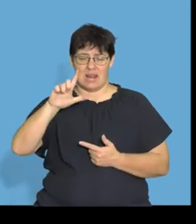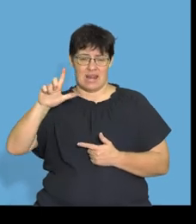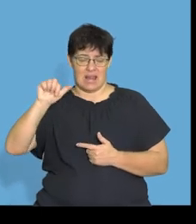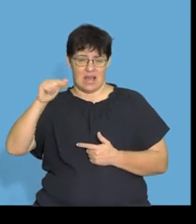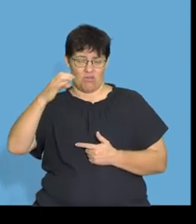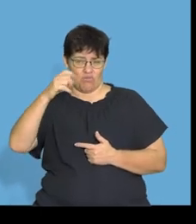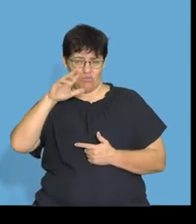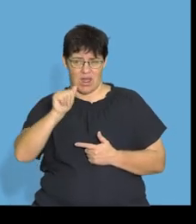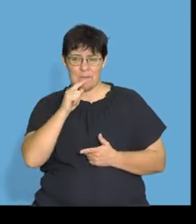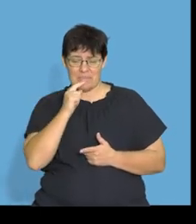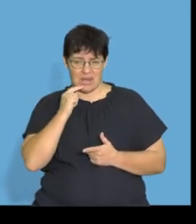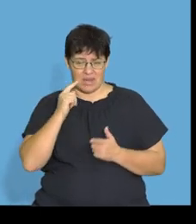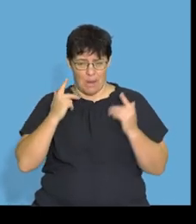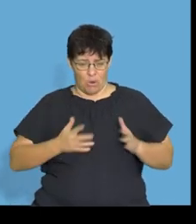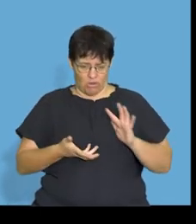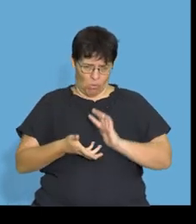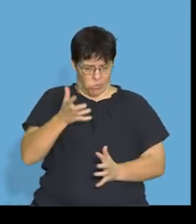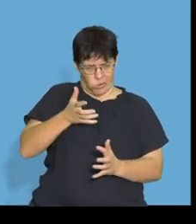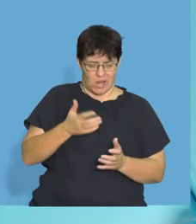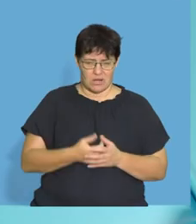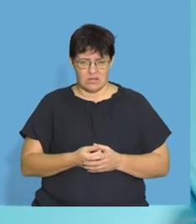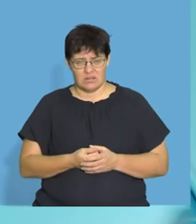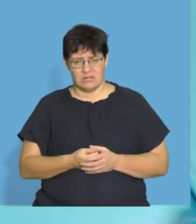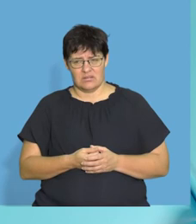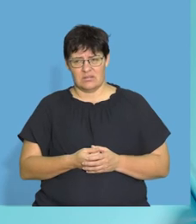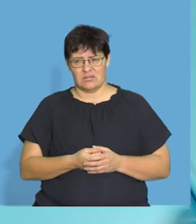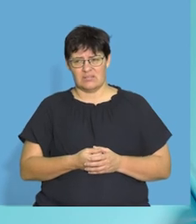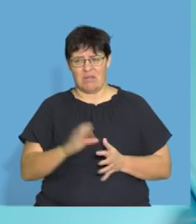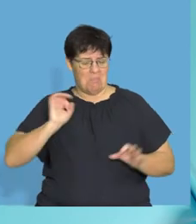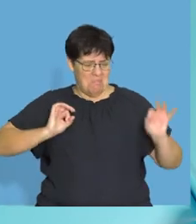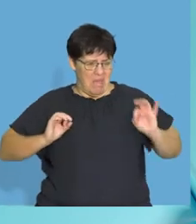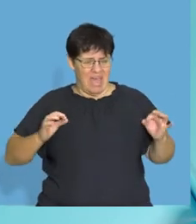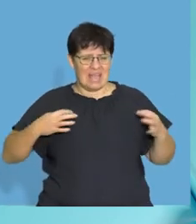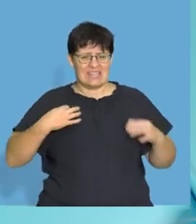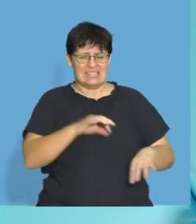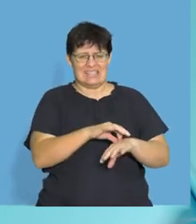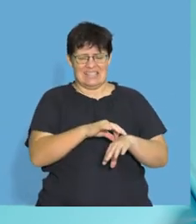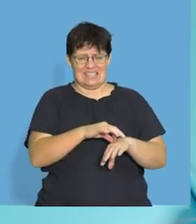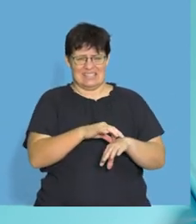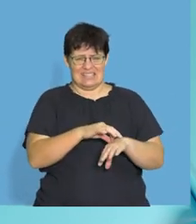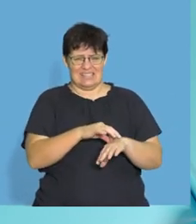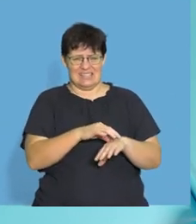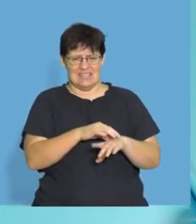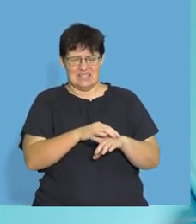disfigure you. They don't, marks on the skin, right? They have an effect on how your brain